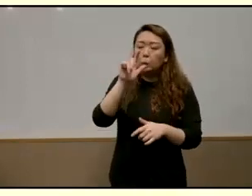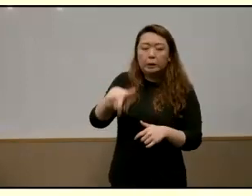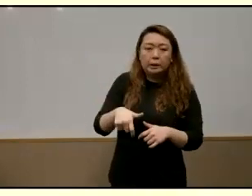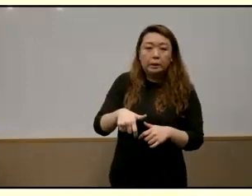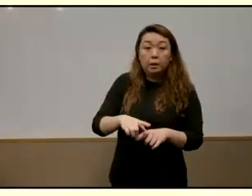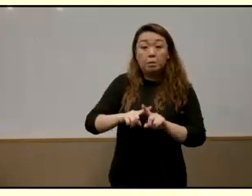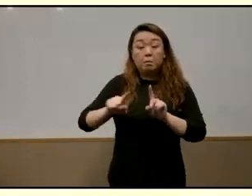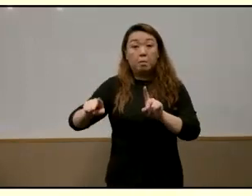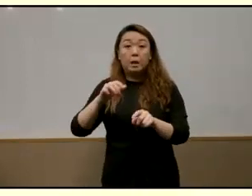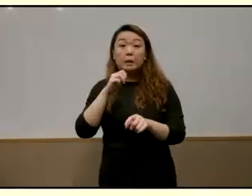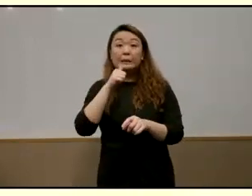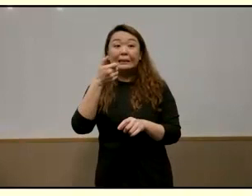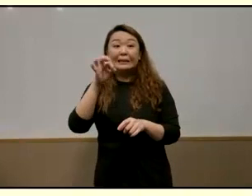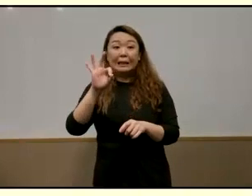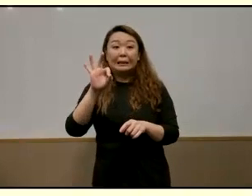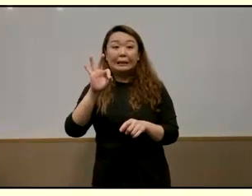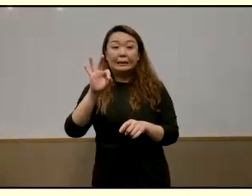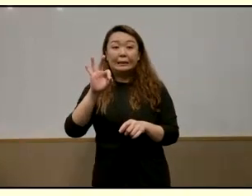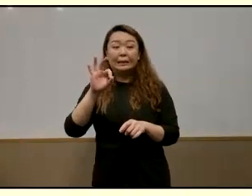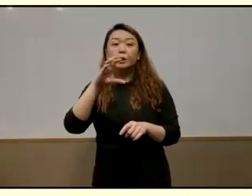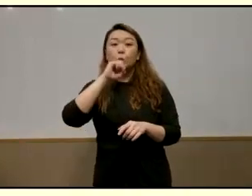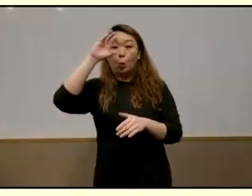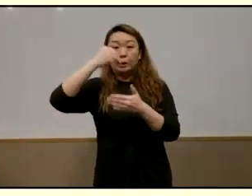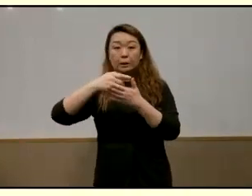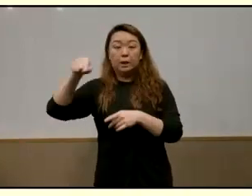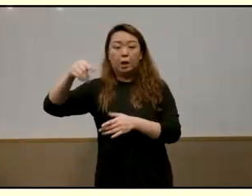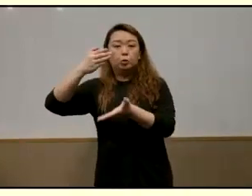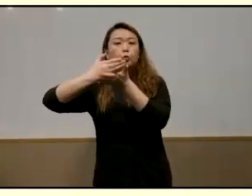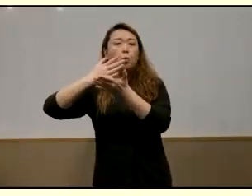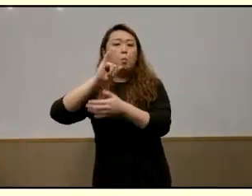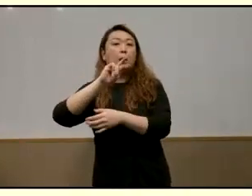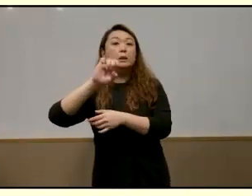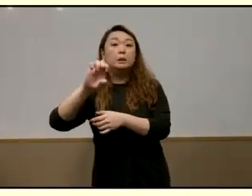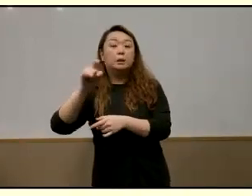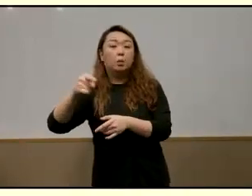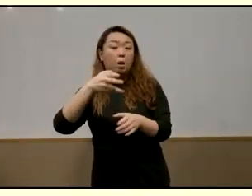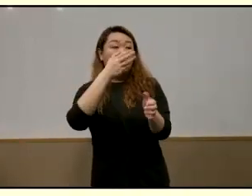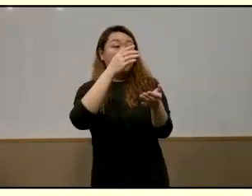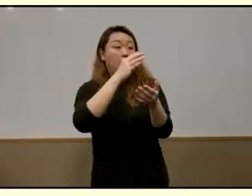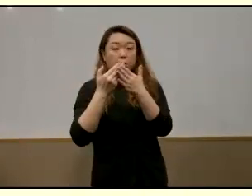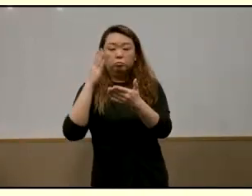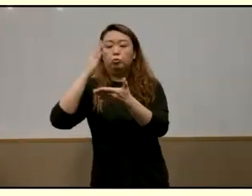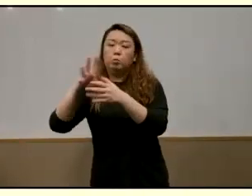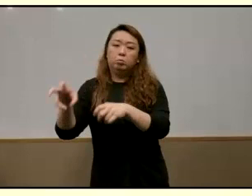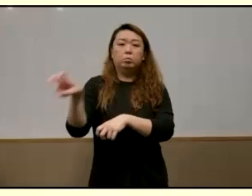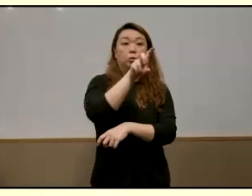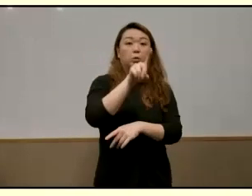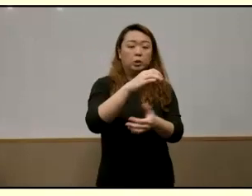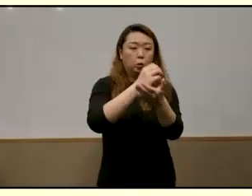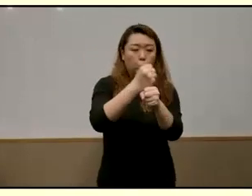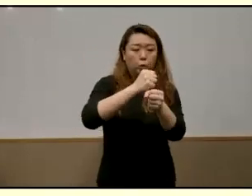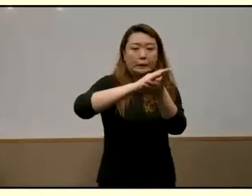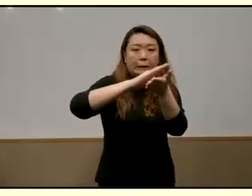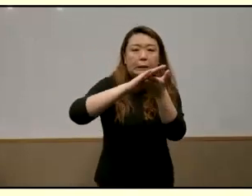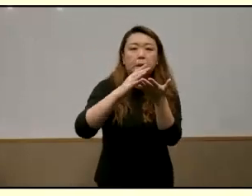kawi her 19 year old son decided to do when he dropped out of ite to work part-time as a restaurant worker and cleaner to support their family